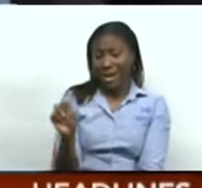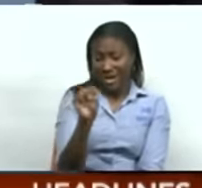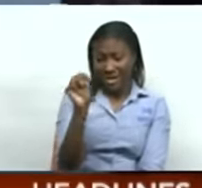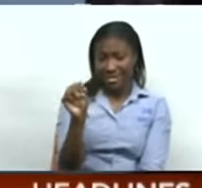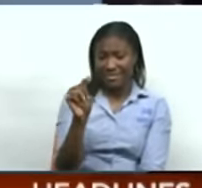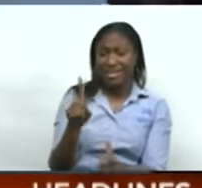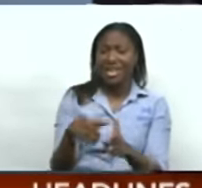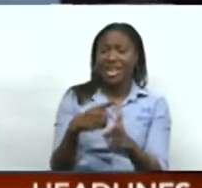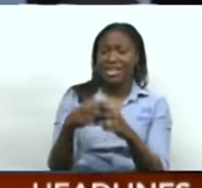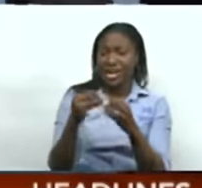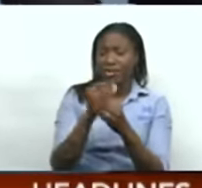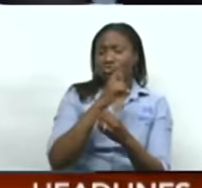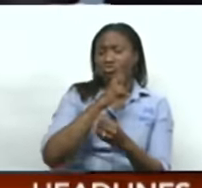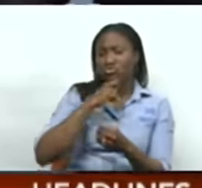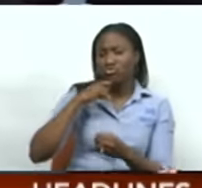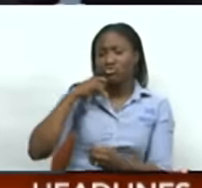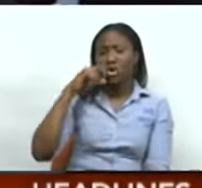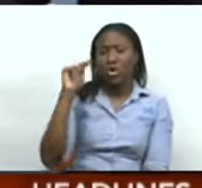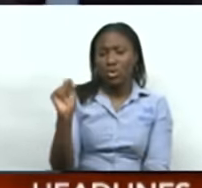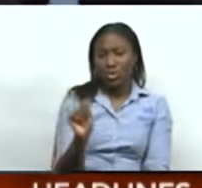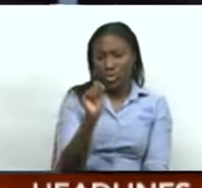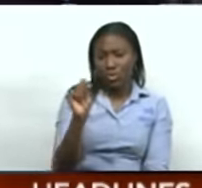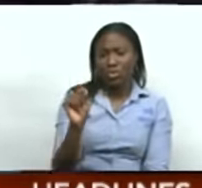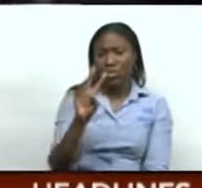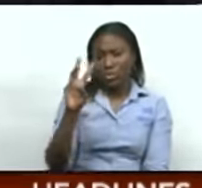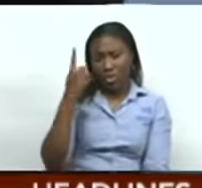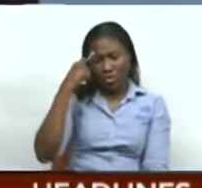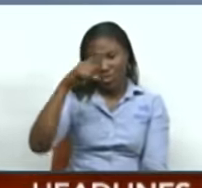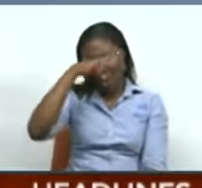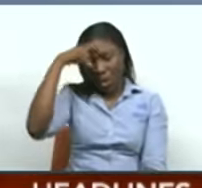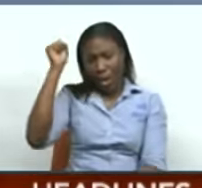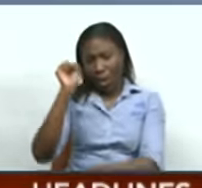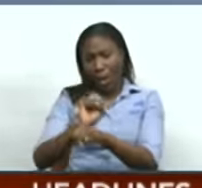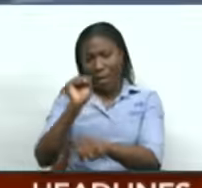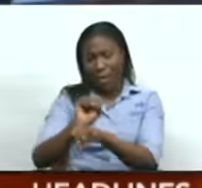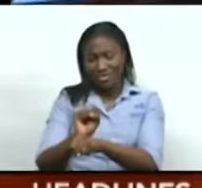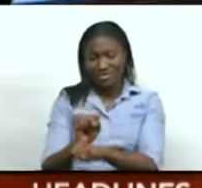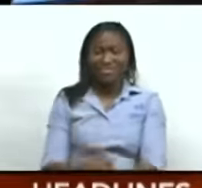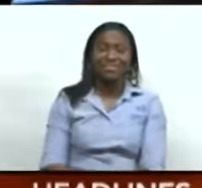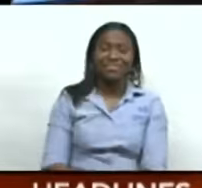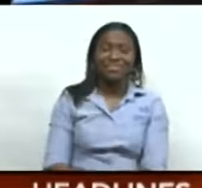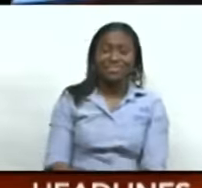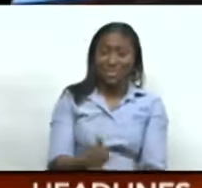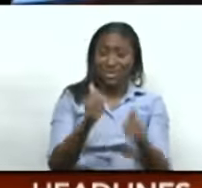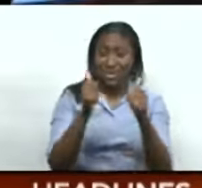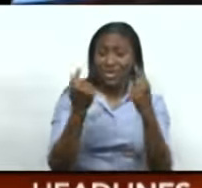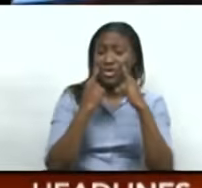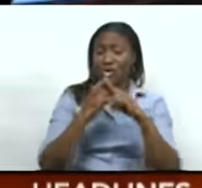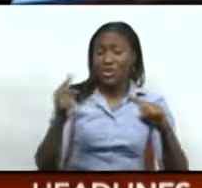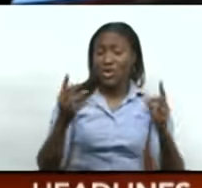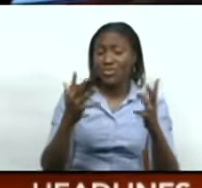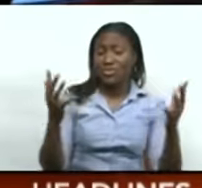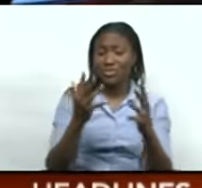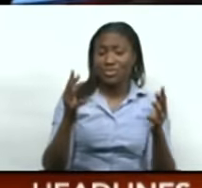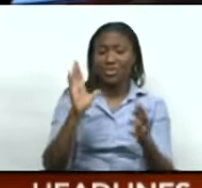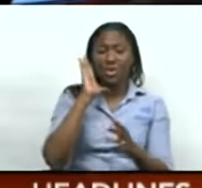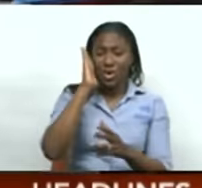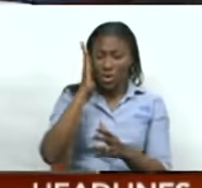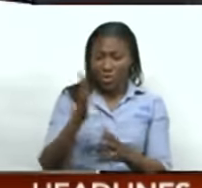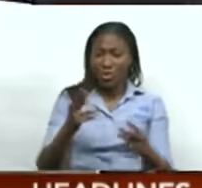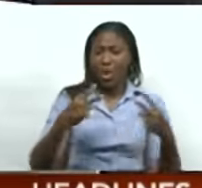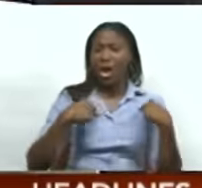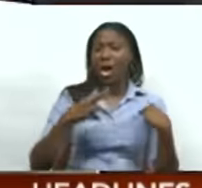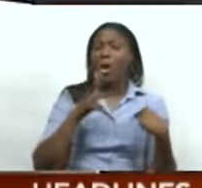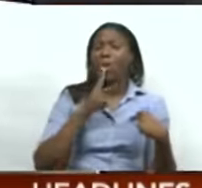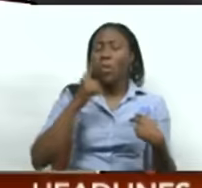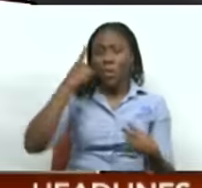things get a bit drier as we start off the new work week next week. Good news from all of this rainfall, there will be a replenishment of water